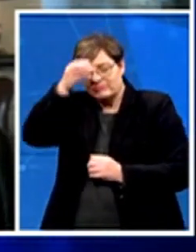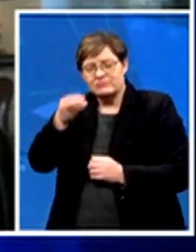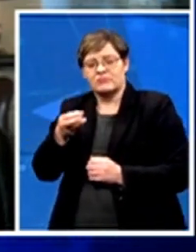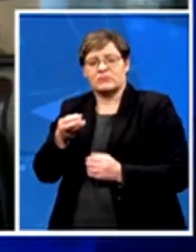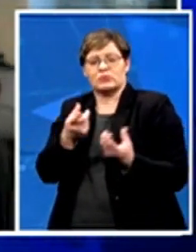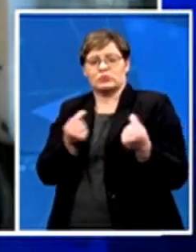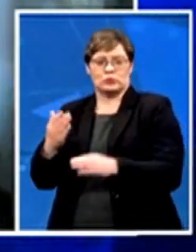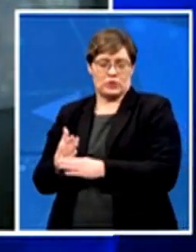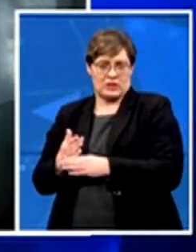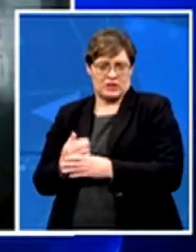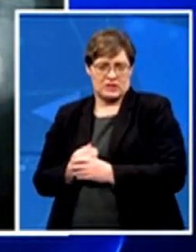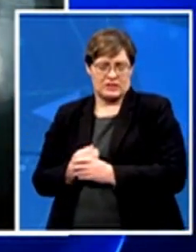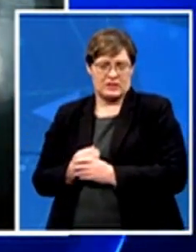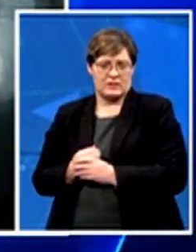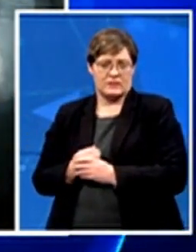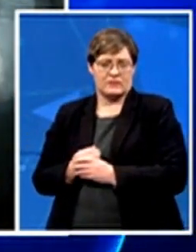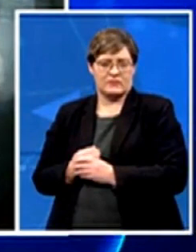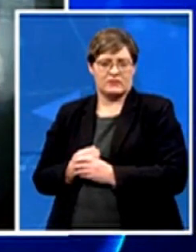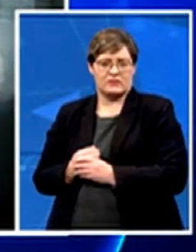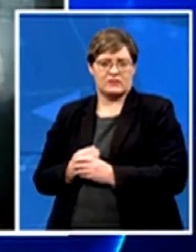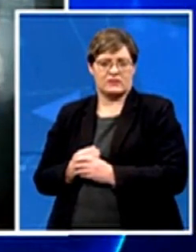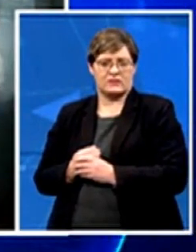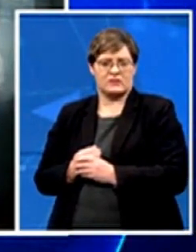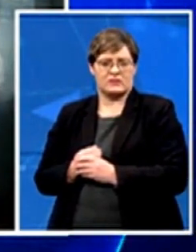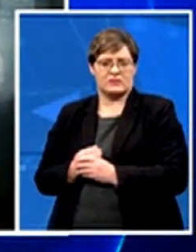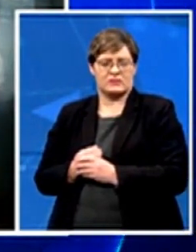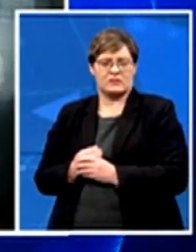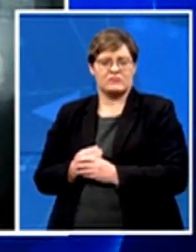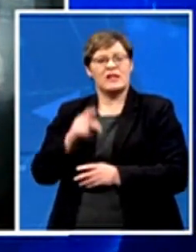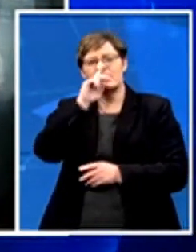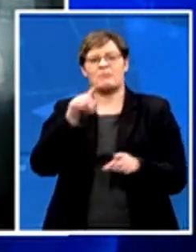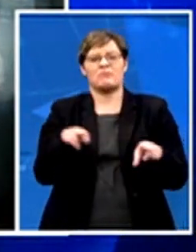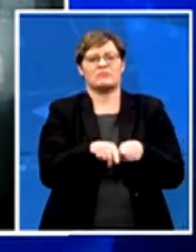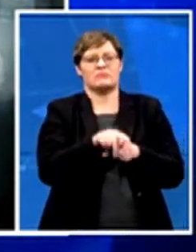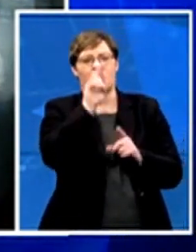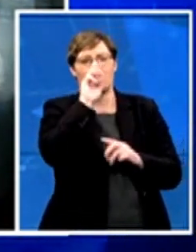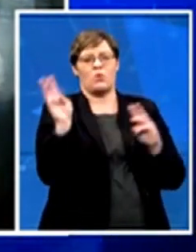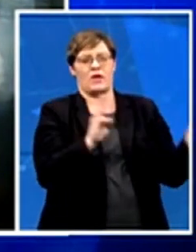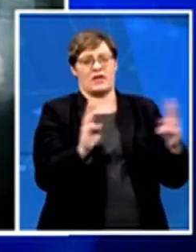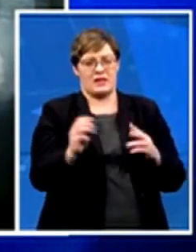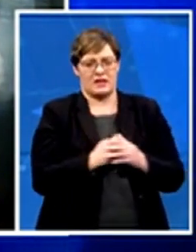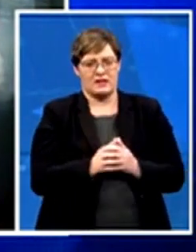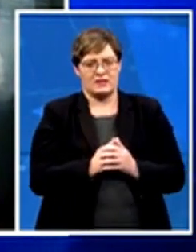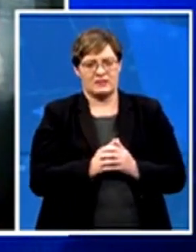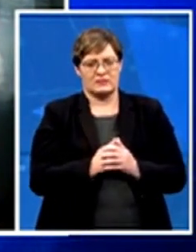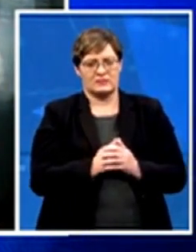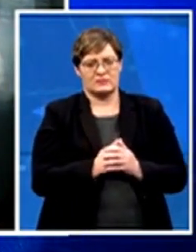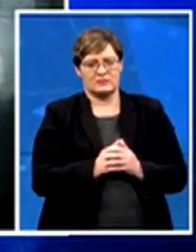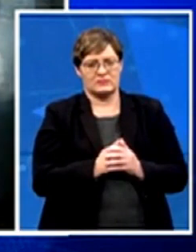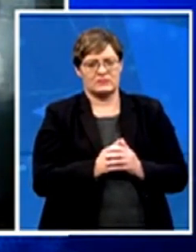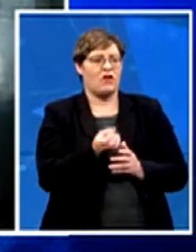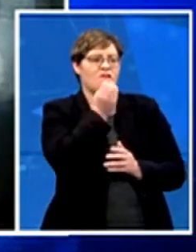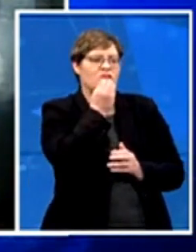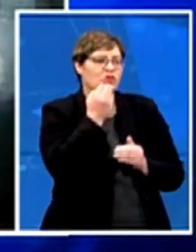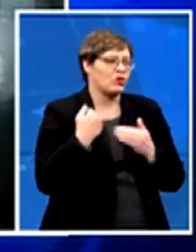simple as looking at the weather for the risks to crop production and food security. If you take, for instance,